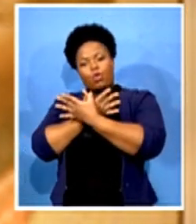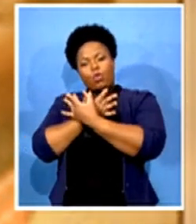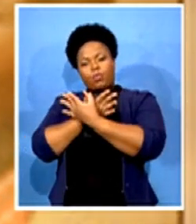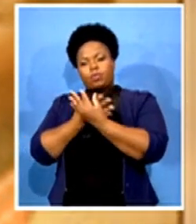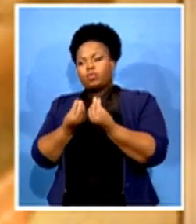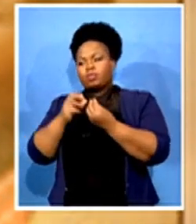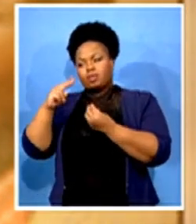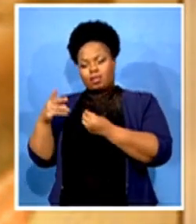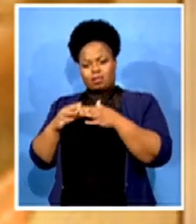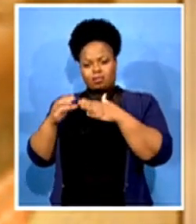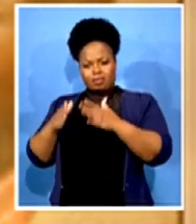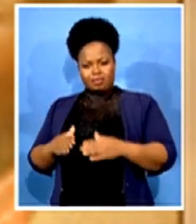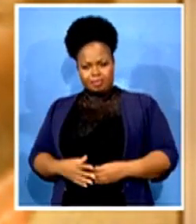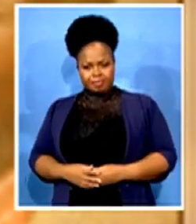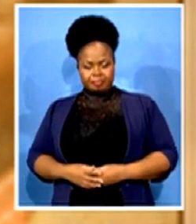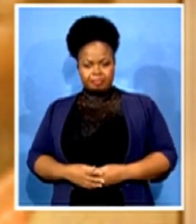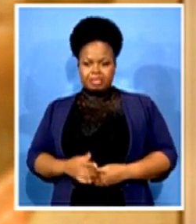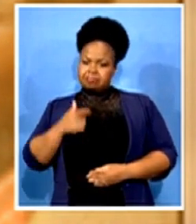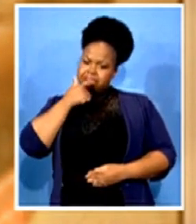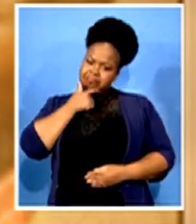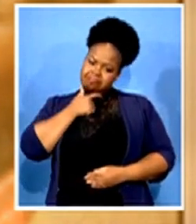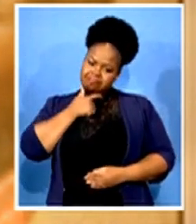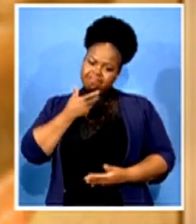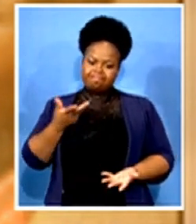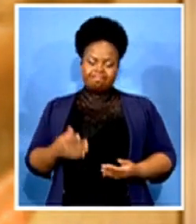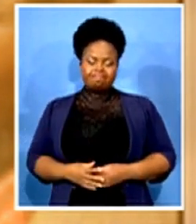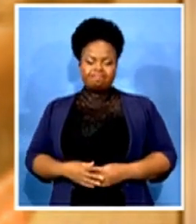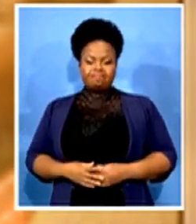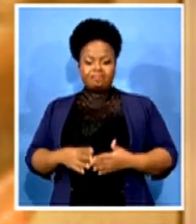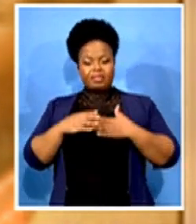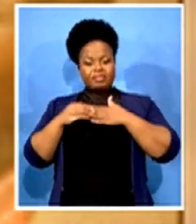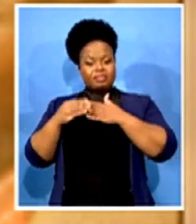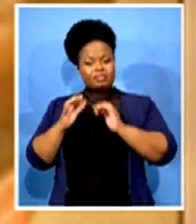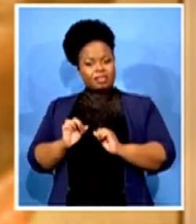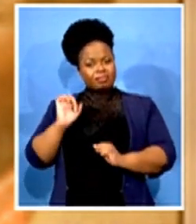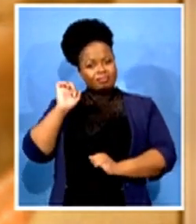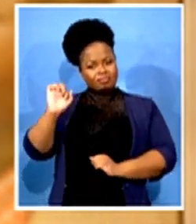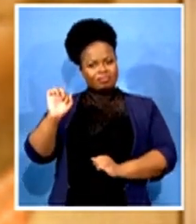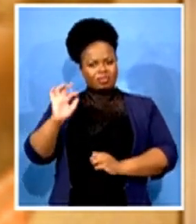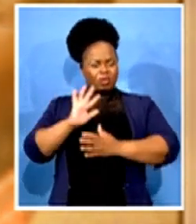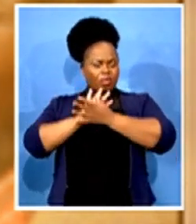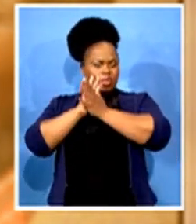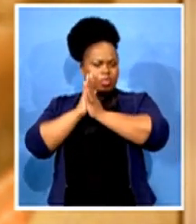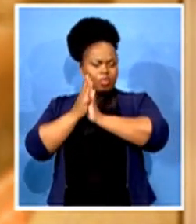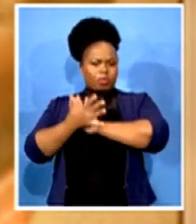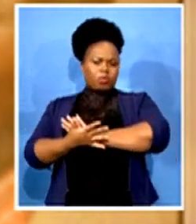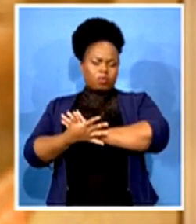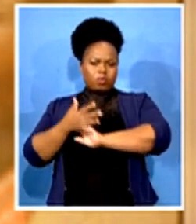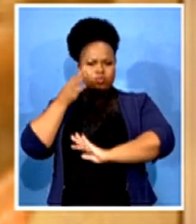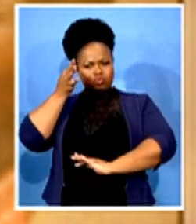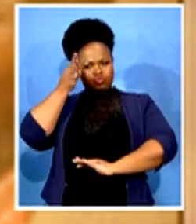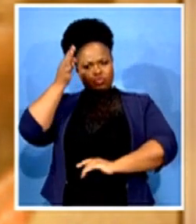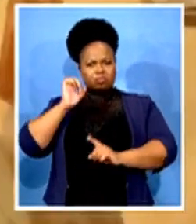Sadly, his leaders destroyed his dream because they were fighting at the time.